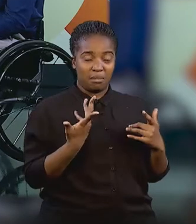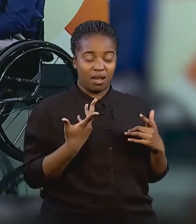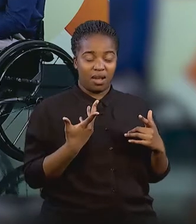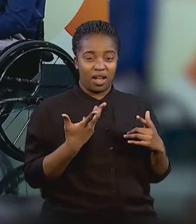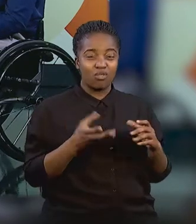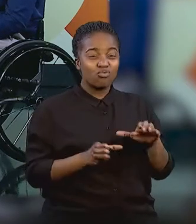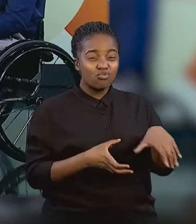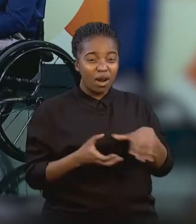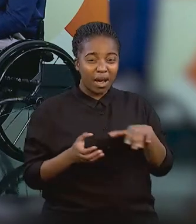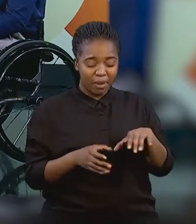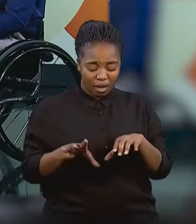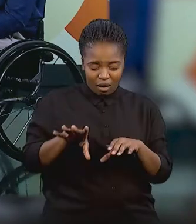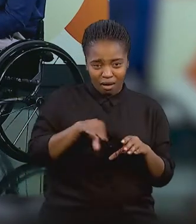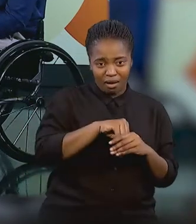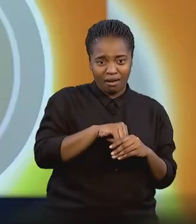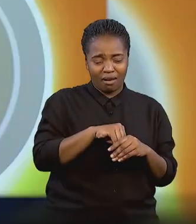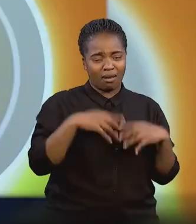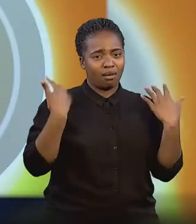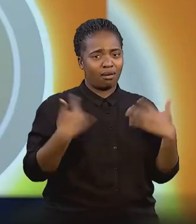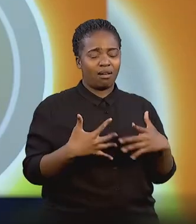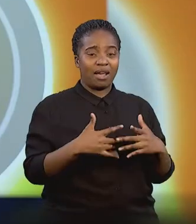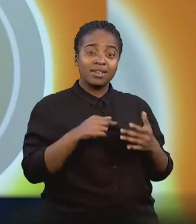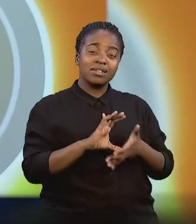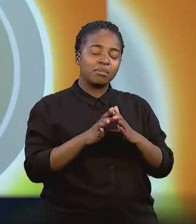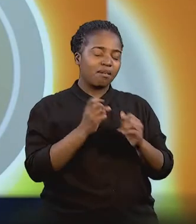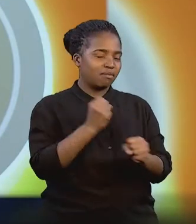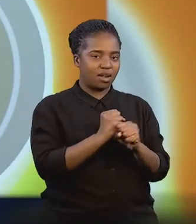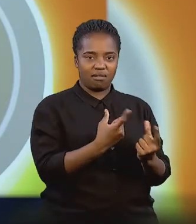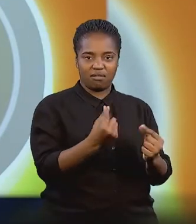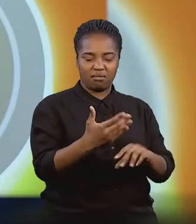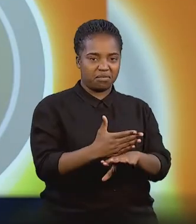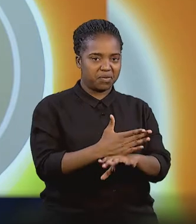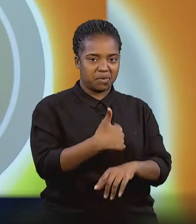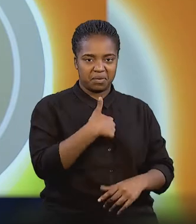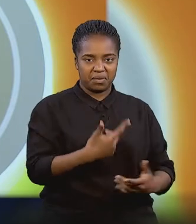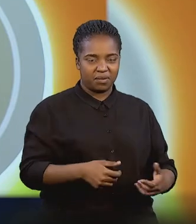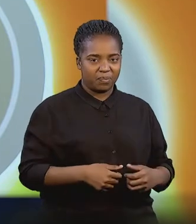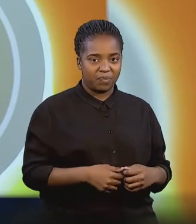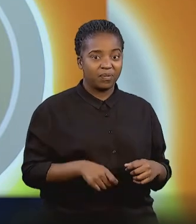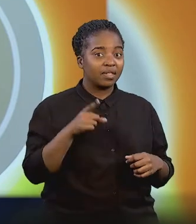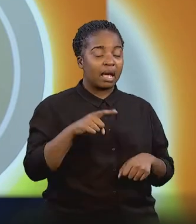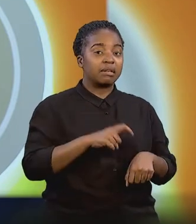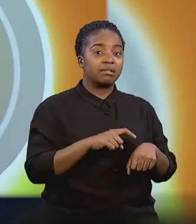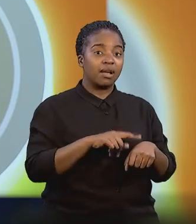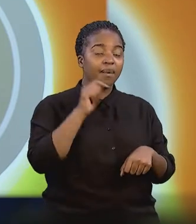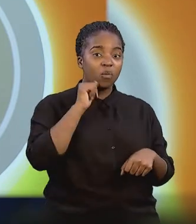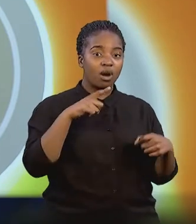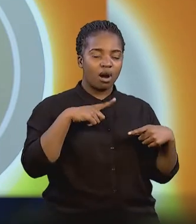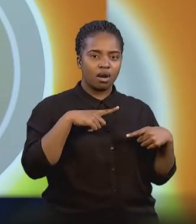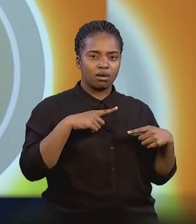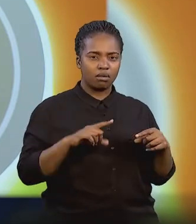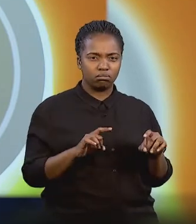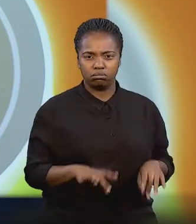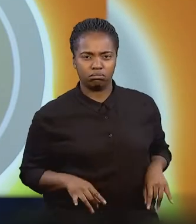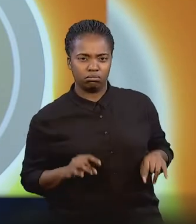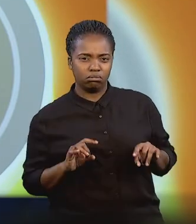into a rugby chair is absolutely fun because it's something I've never done in my whole life before. And that moment when I actually started